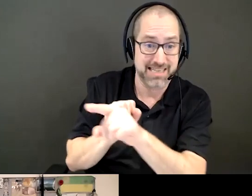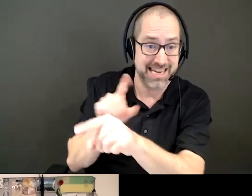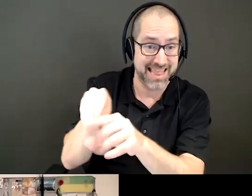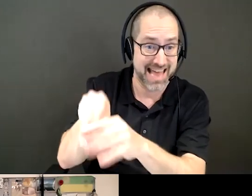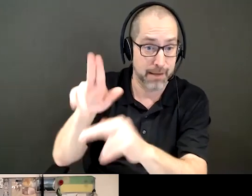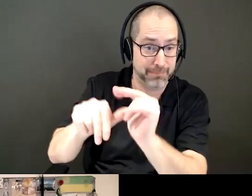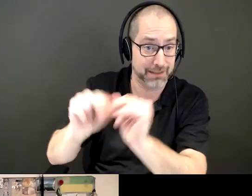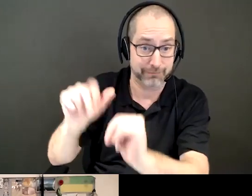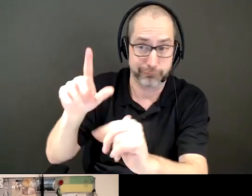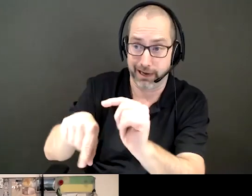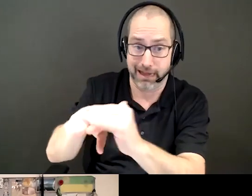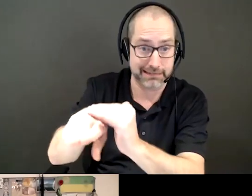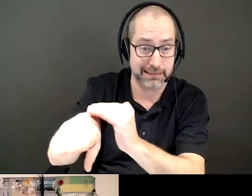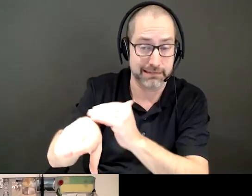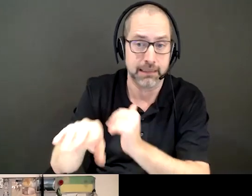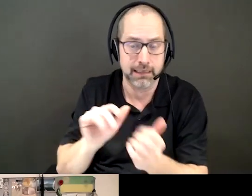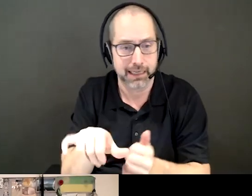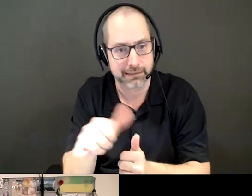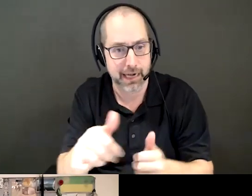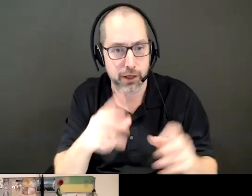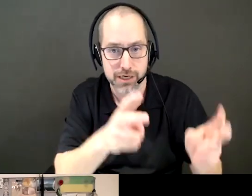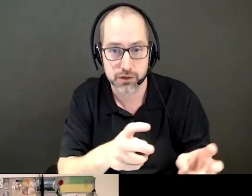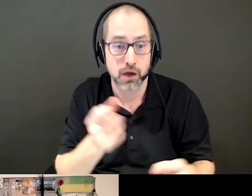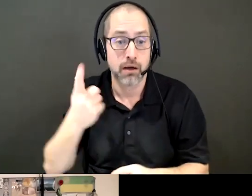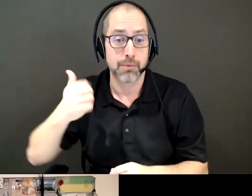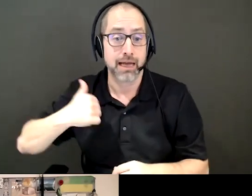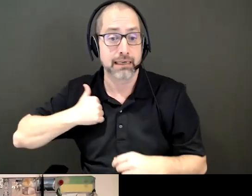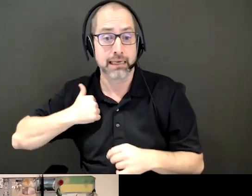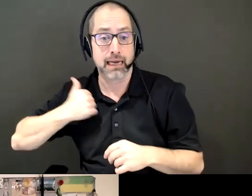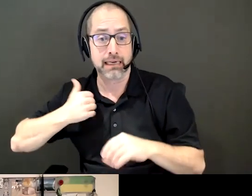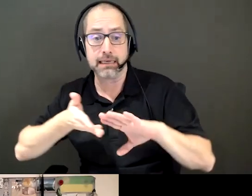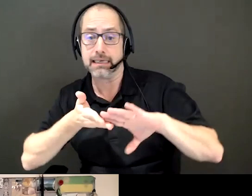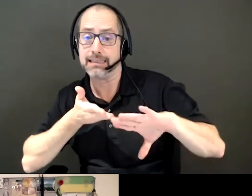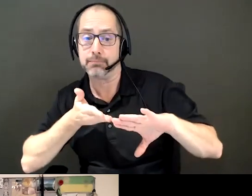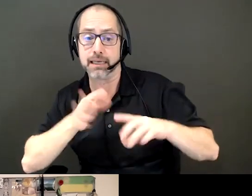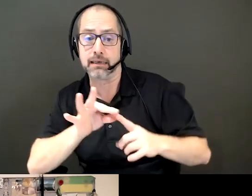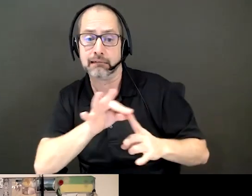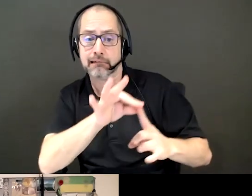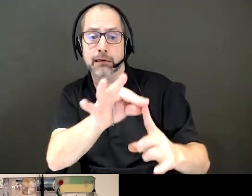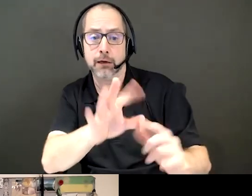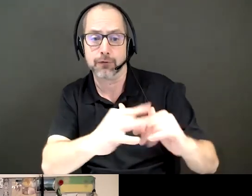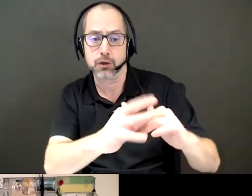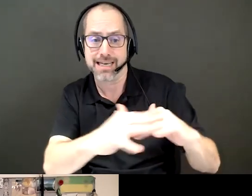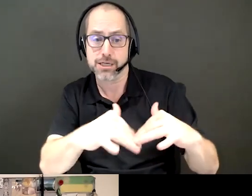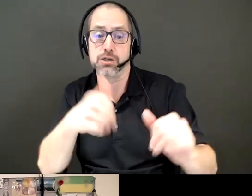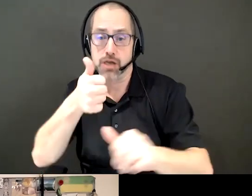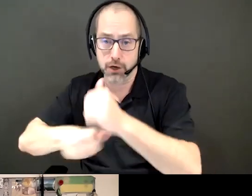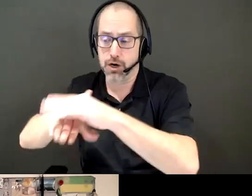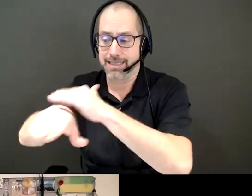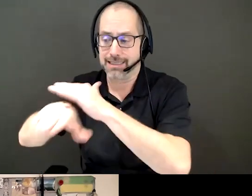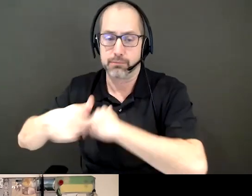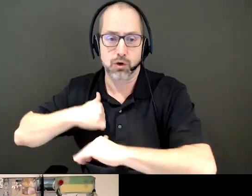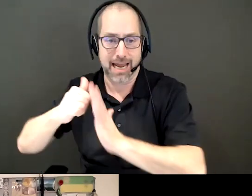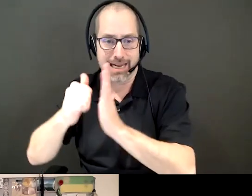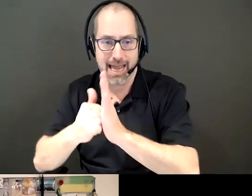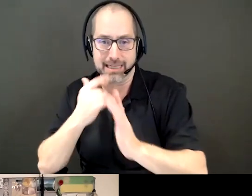I mean, these create other issues as well. But Canada exempted First Nations under the Accessible Canada Act, saying that,